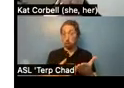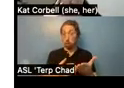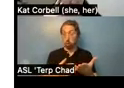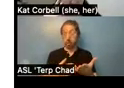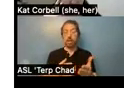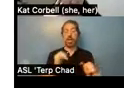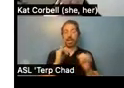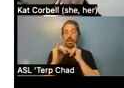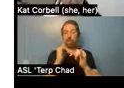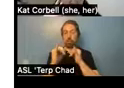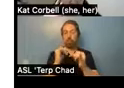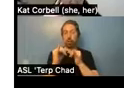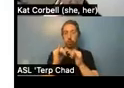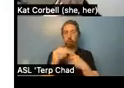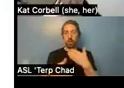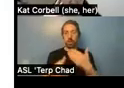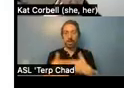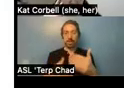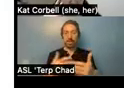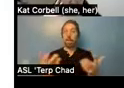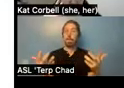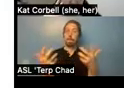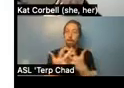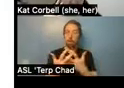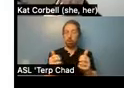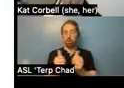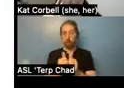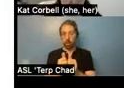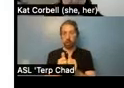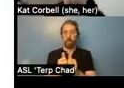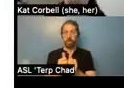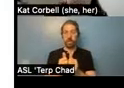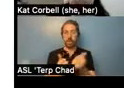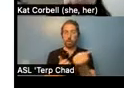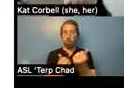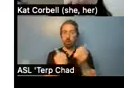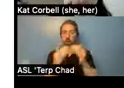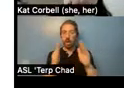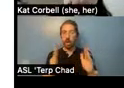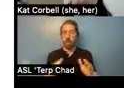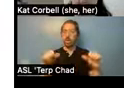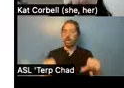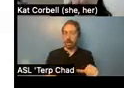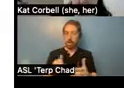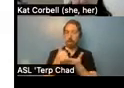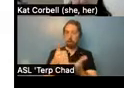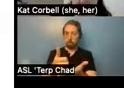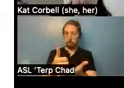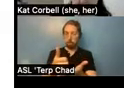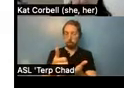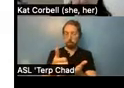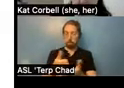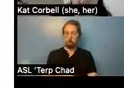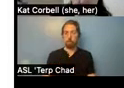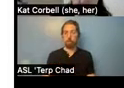organization that is right, um, for you that, that wants to have you in their program. I just wanted to, um,